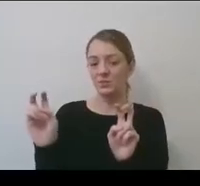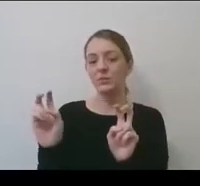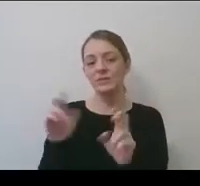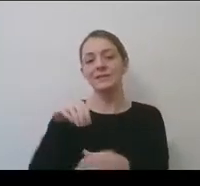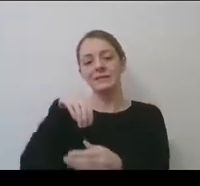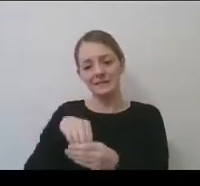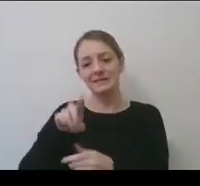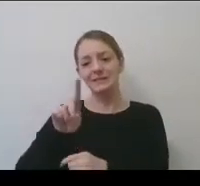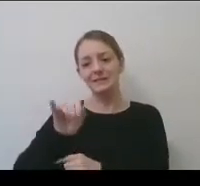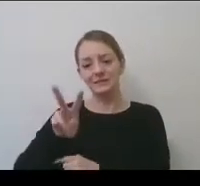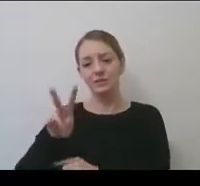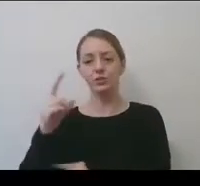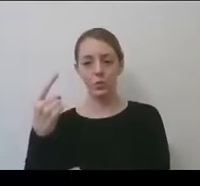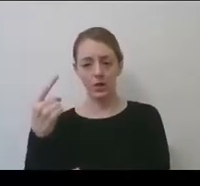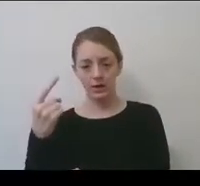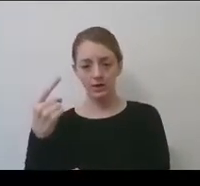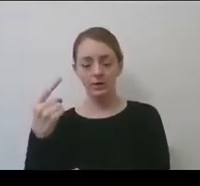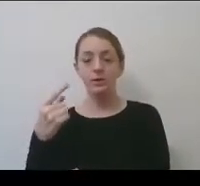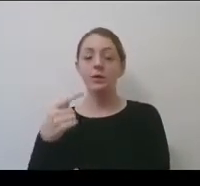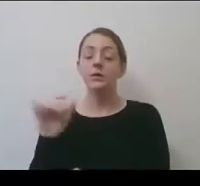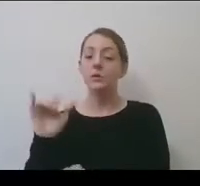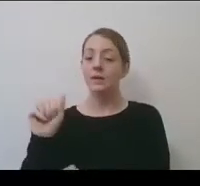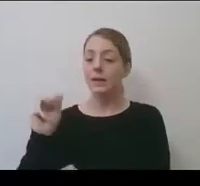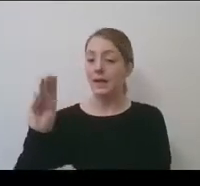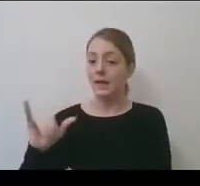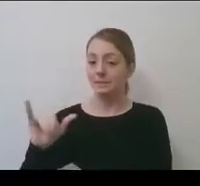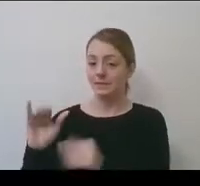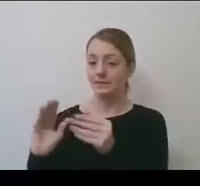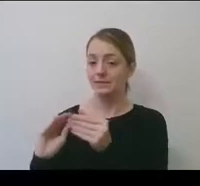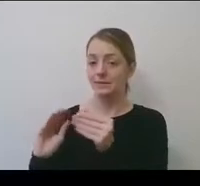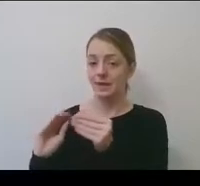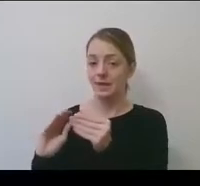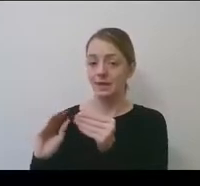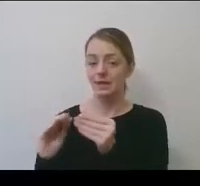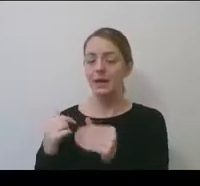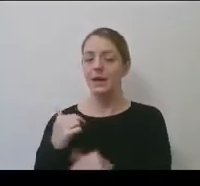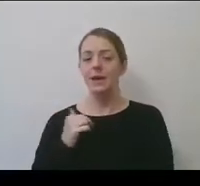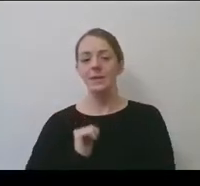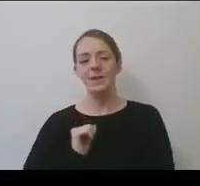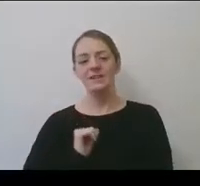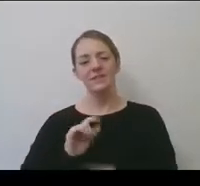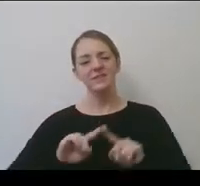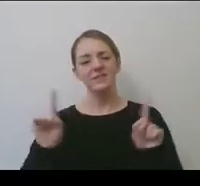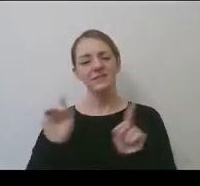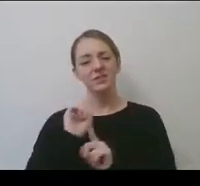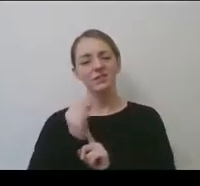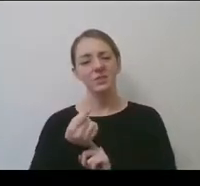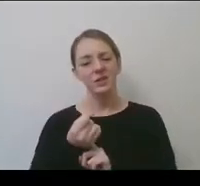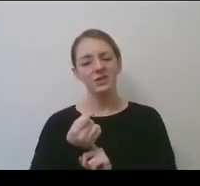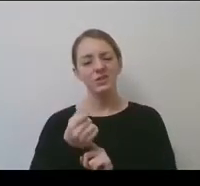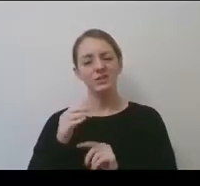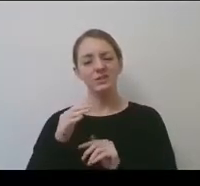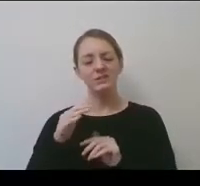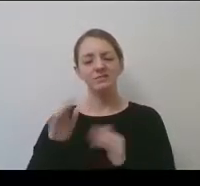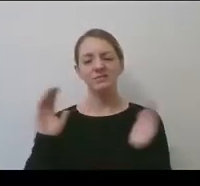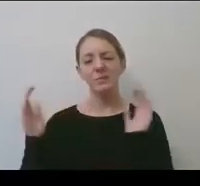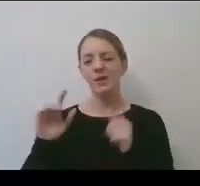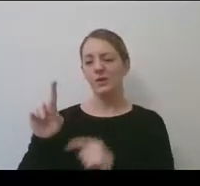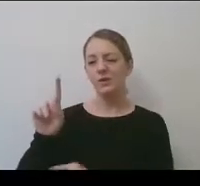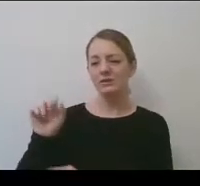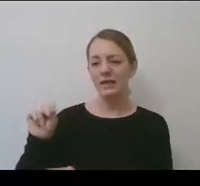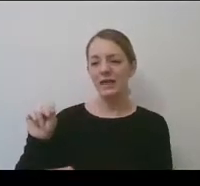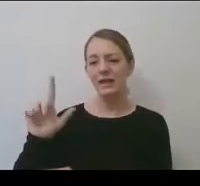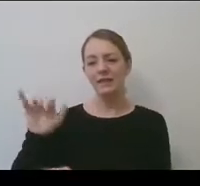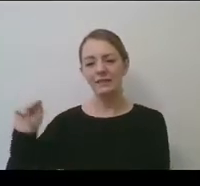one. And so, um, as Amy said, um, I'm a little bit different situation than Dan and Lynn. My comments are probably going to be